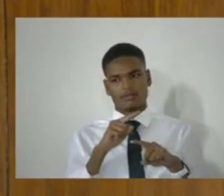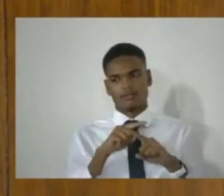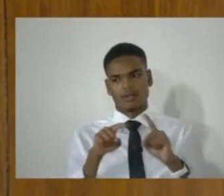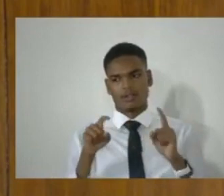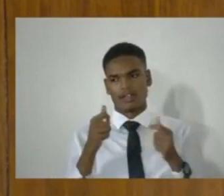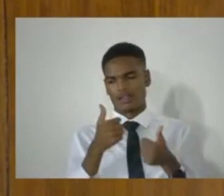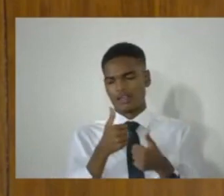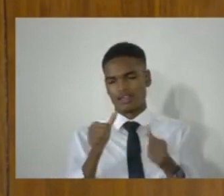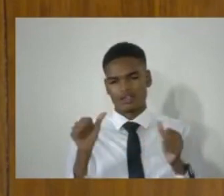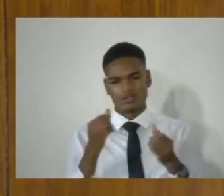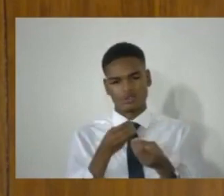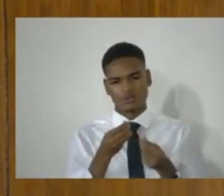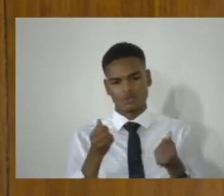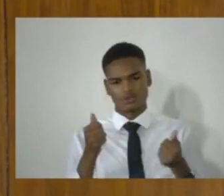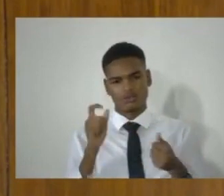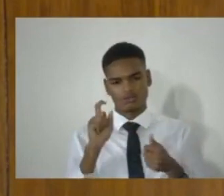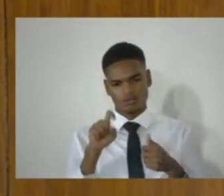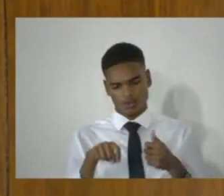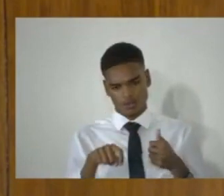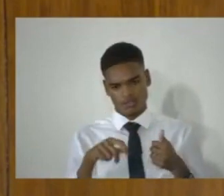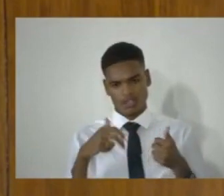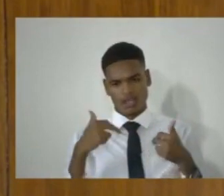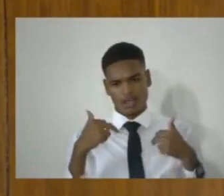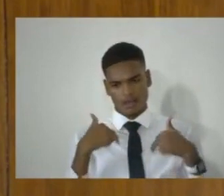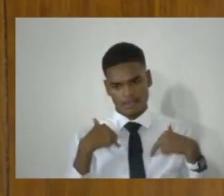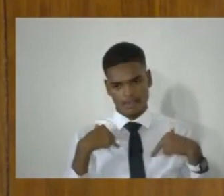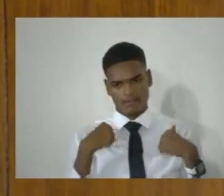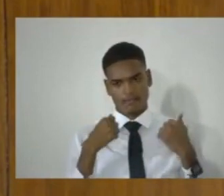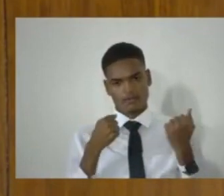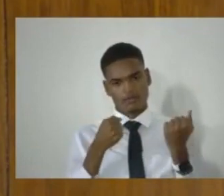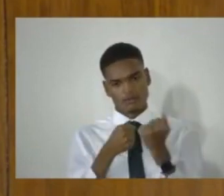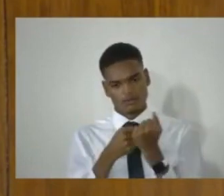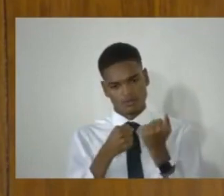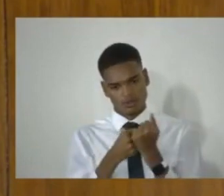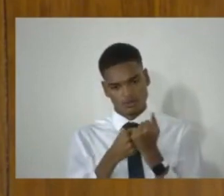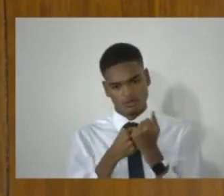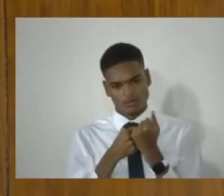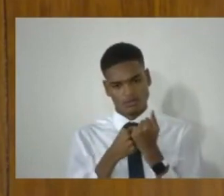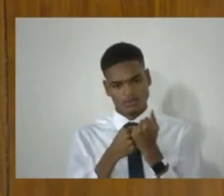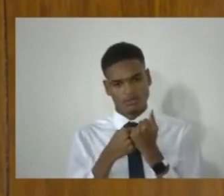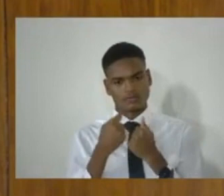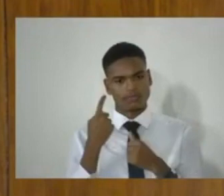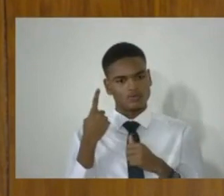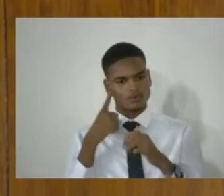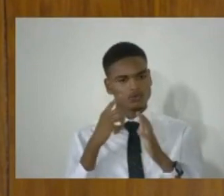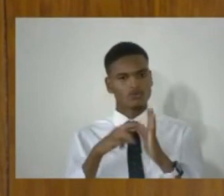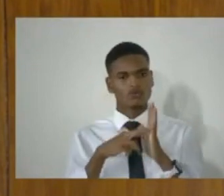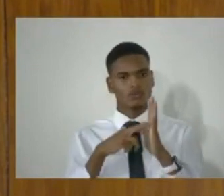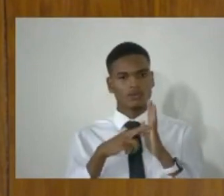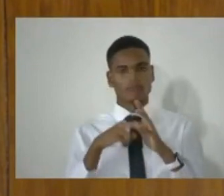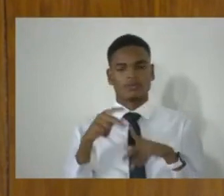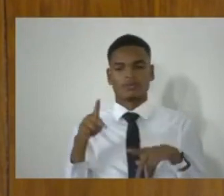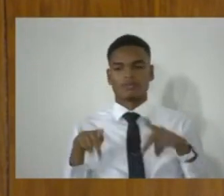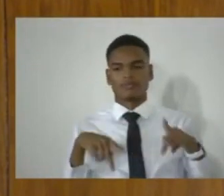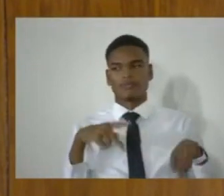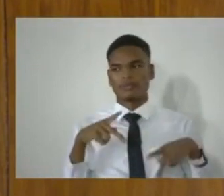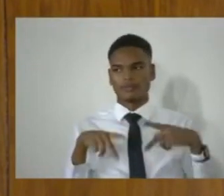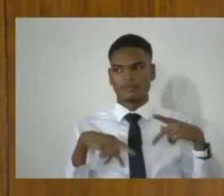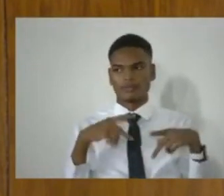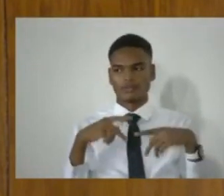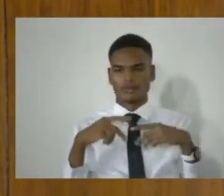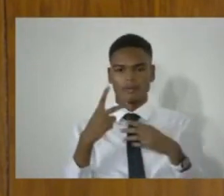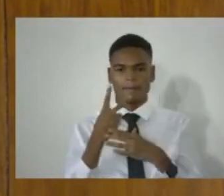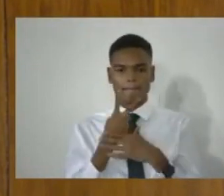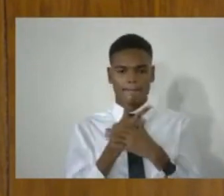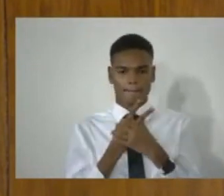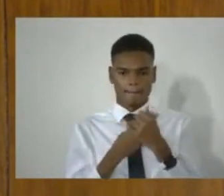must enjoy the support of the elected representatives of the people on both